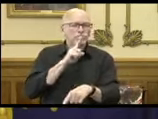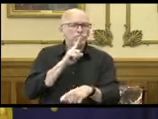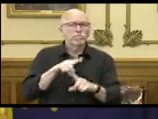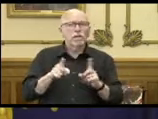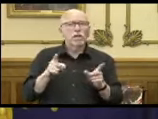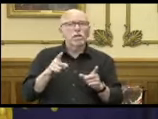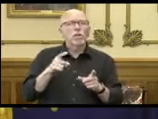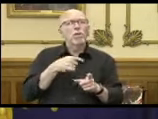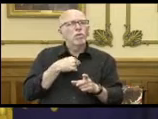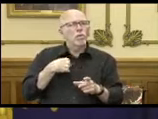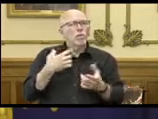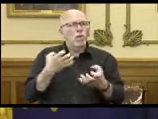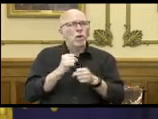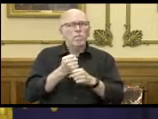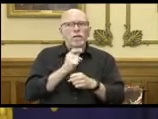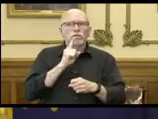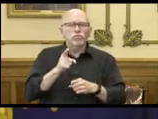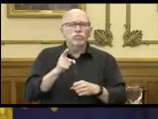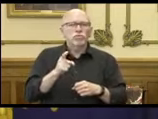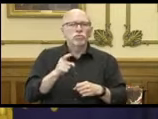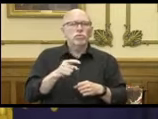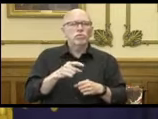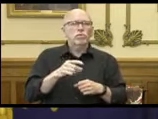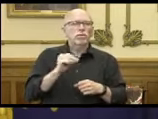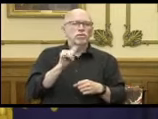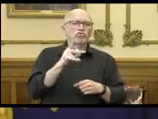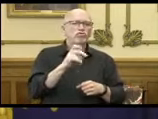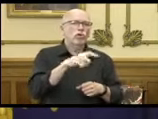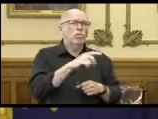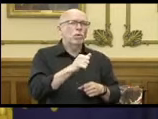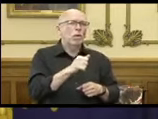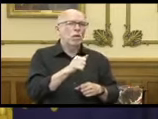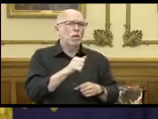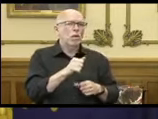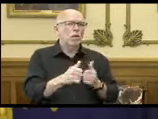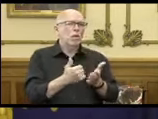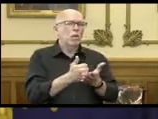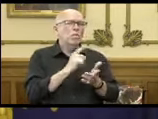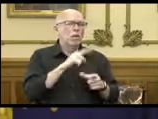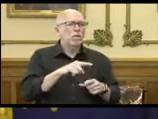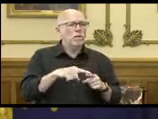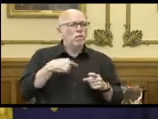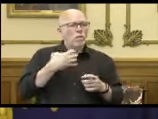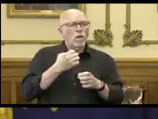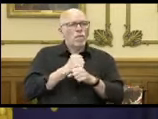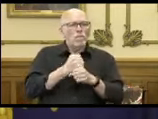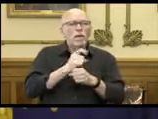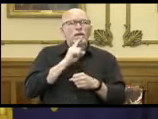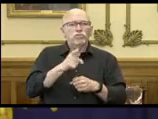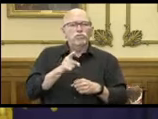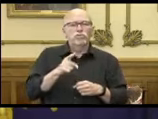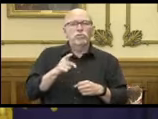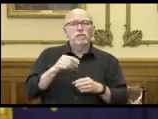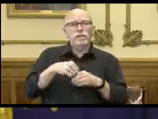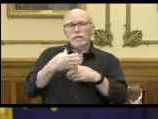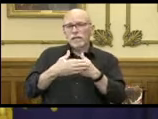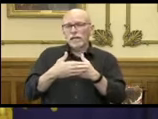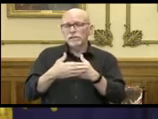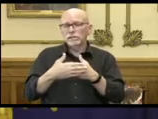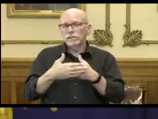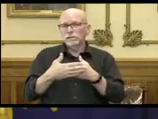We do want to make sure, however, and Jake, you might want to weigh in on this. We do want to make sure, however, in the next